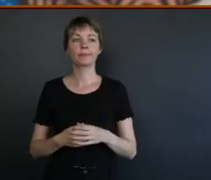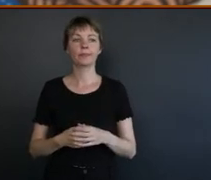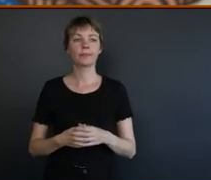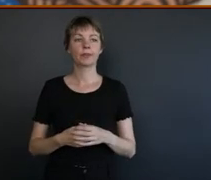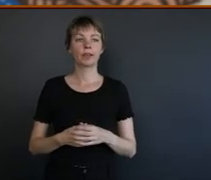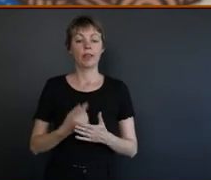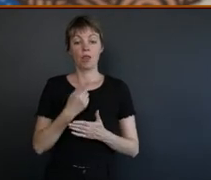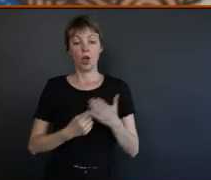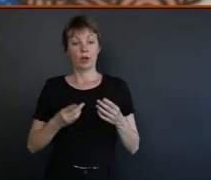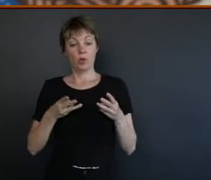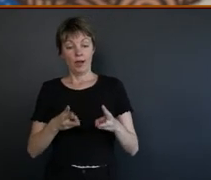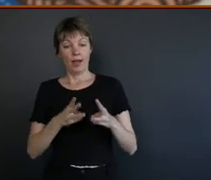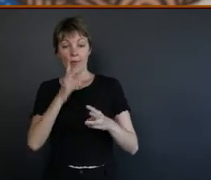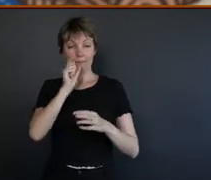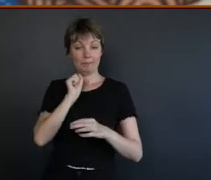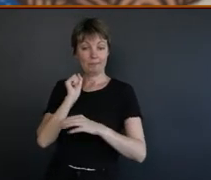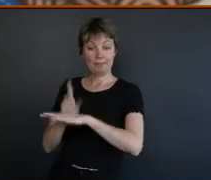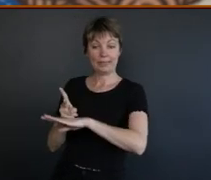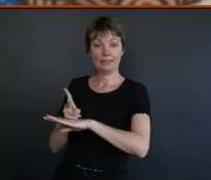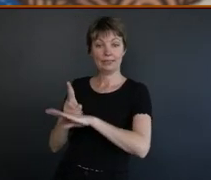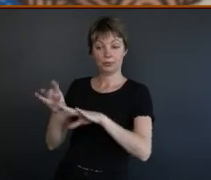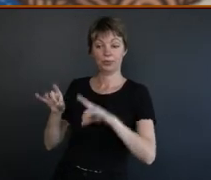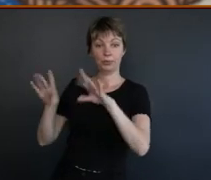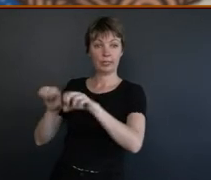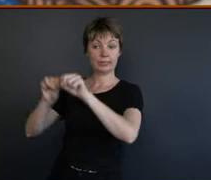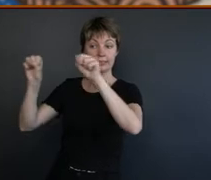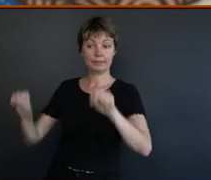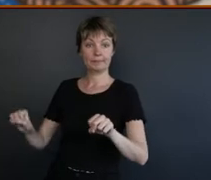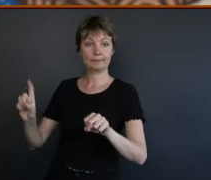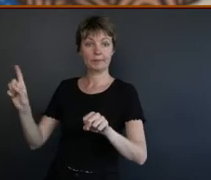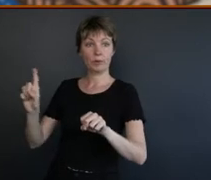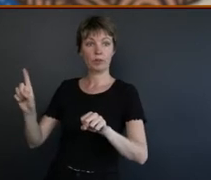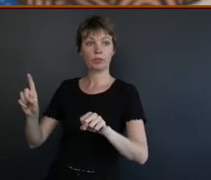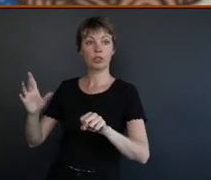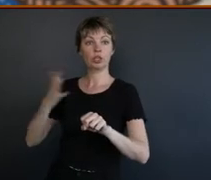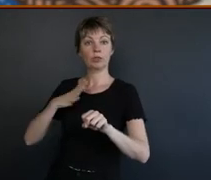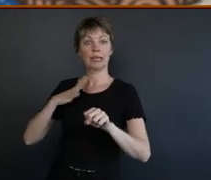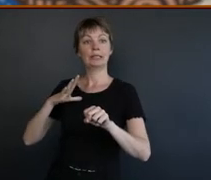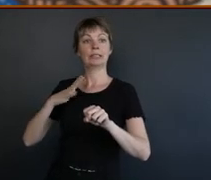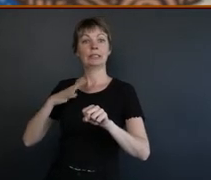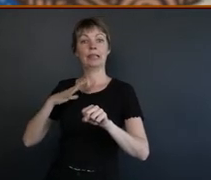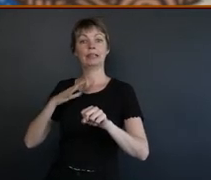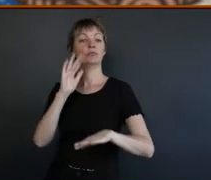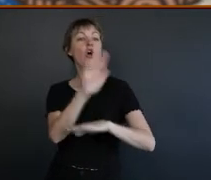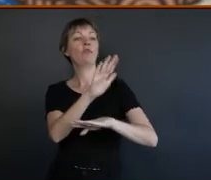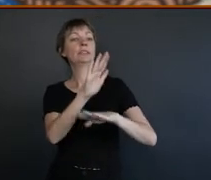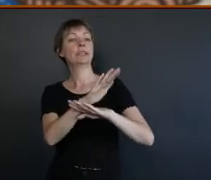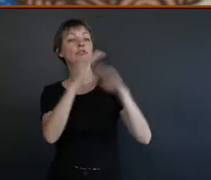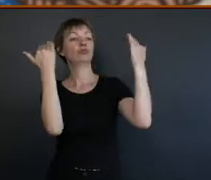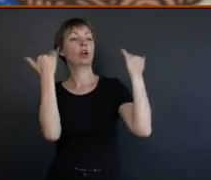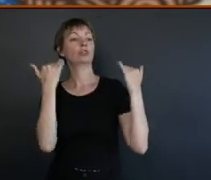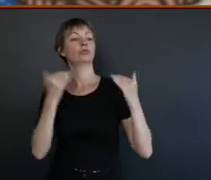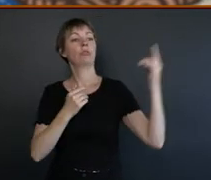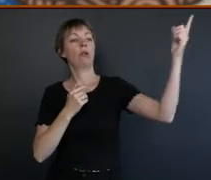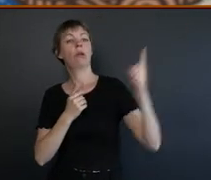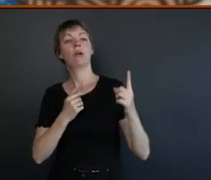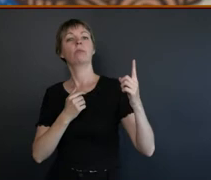The only way you're going to beat the system here in Australia is go and get a barrister outside of Australia and let them fight